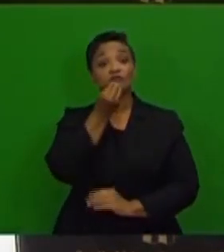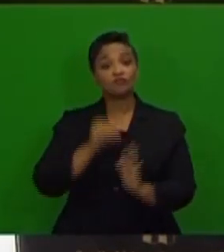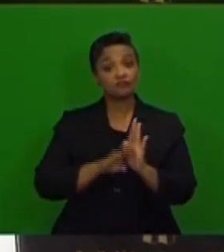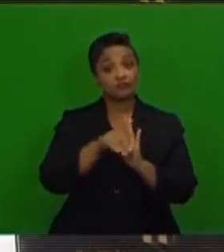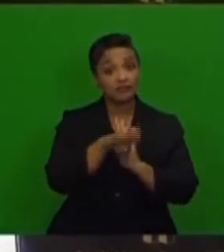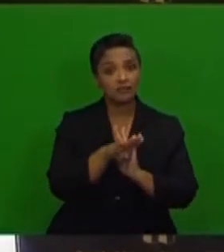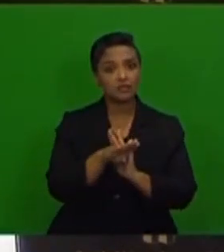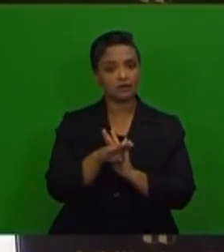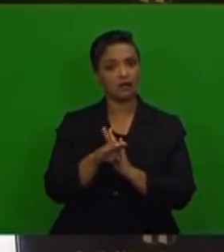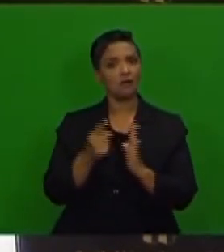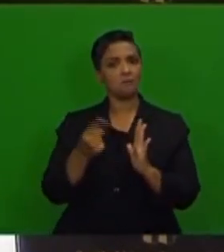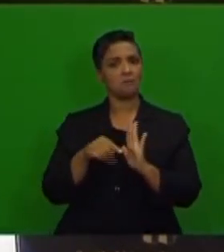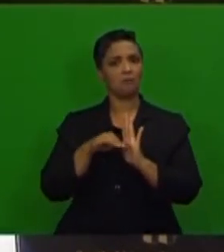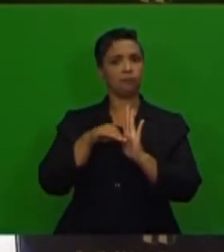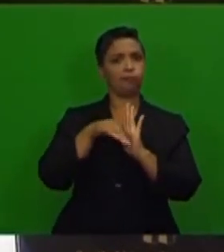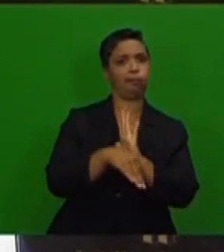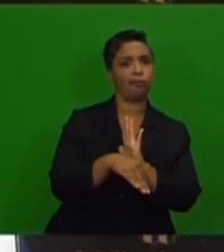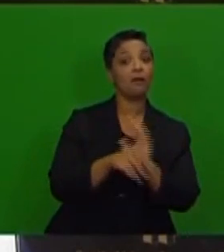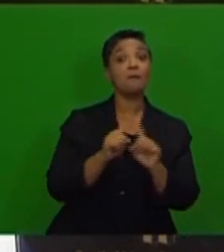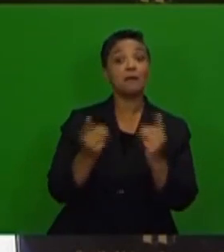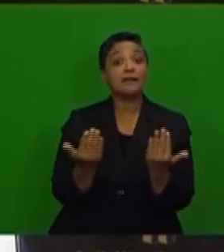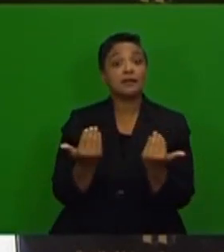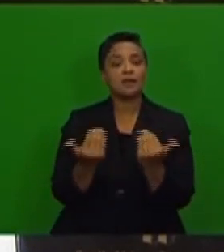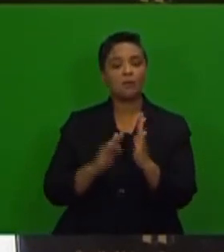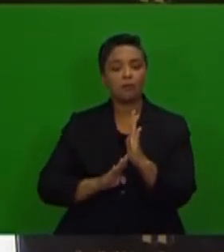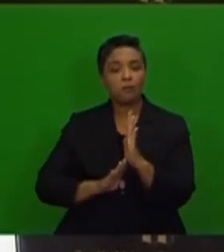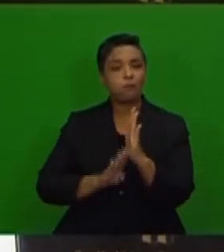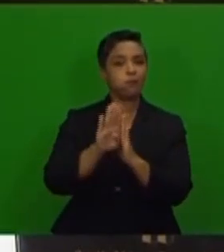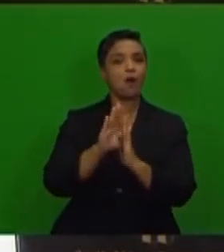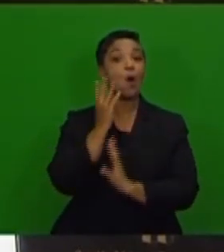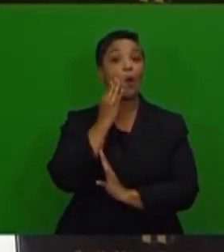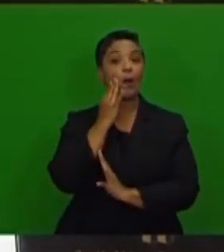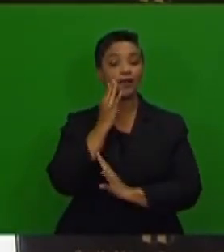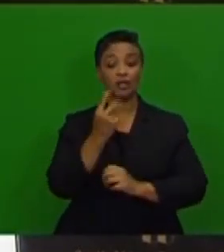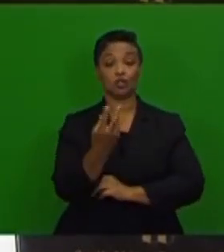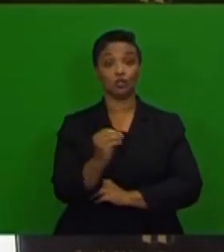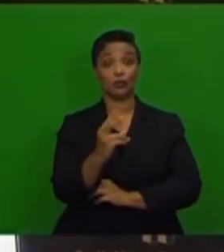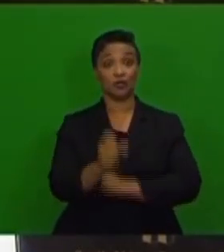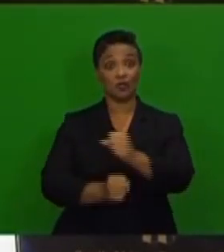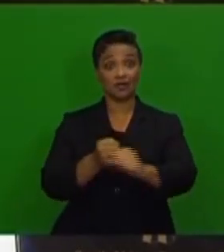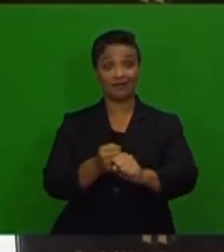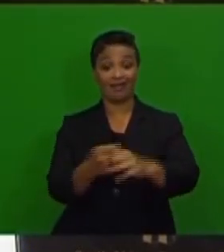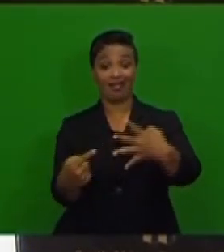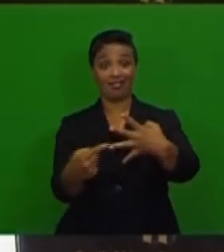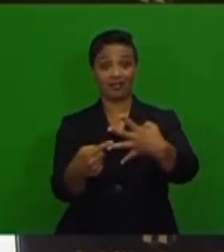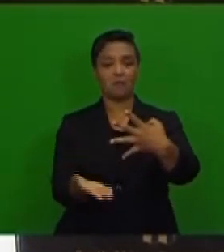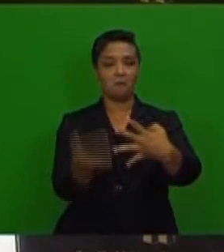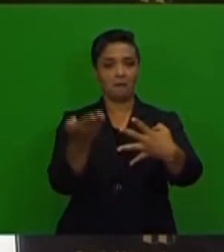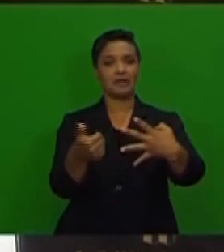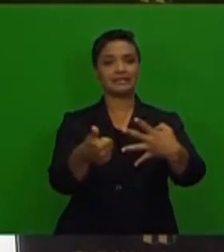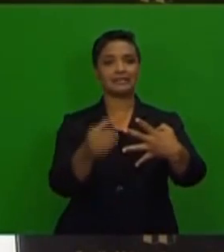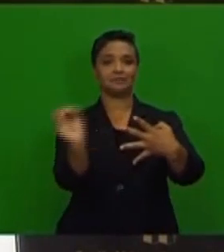generally surprised on the downside, it is expected to peak at about 6% in the third quarter of 2020.